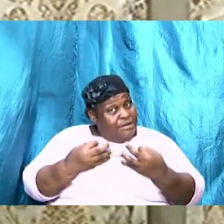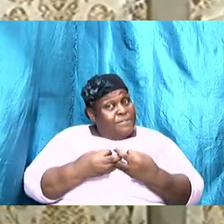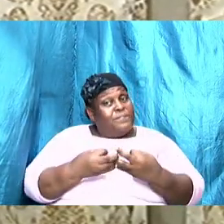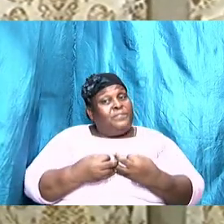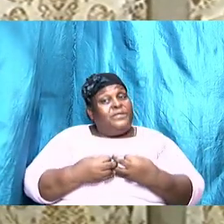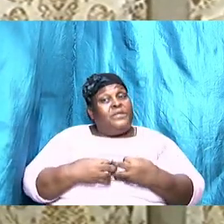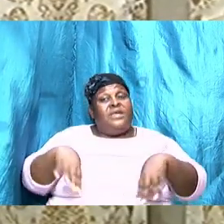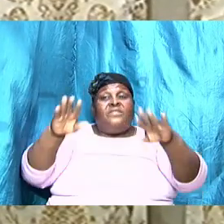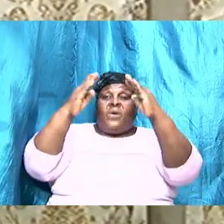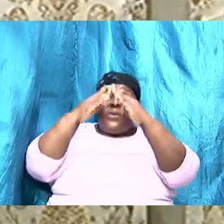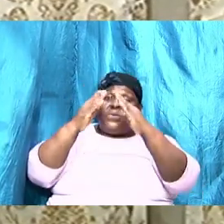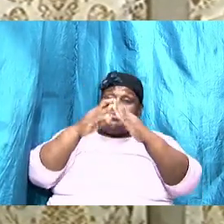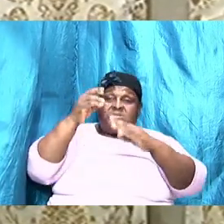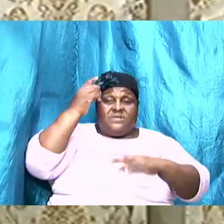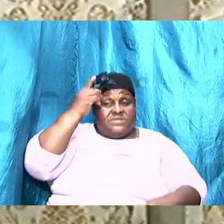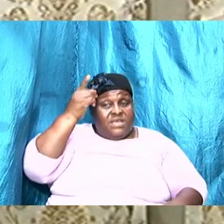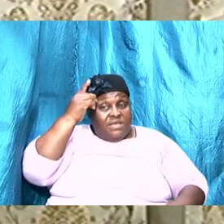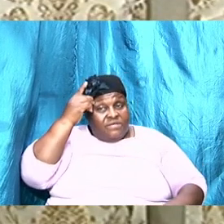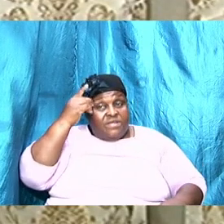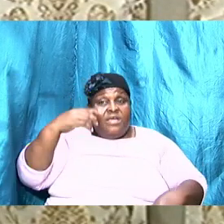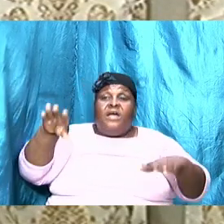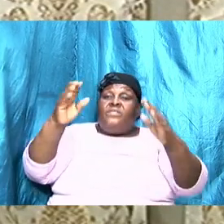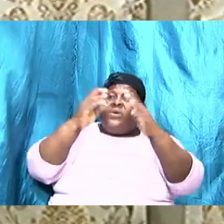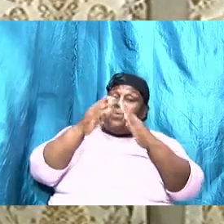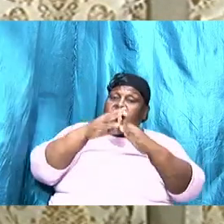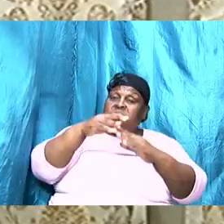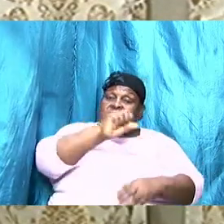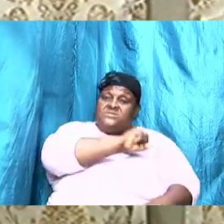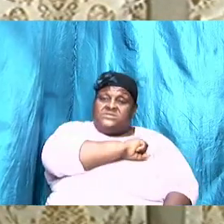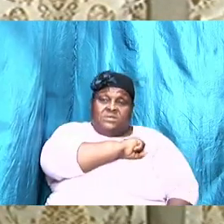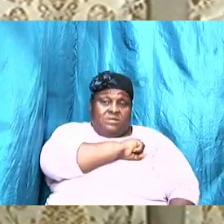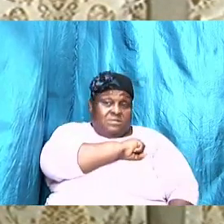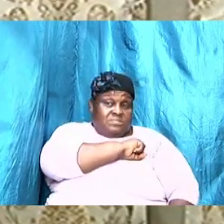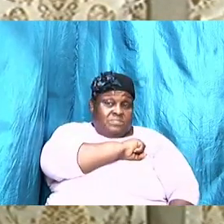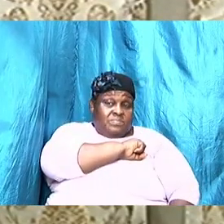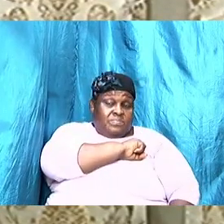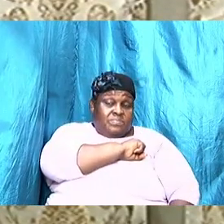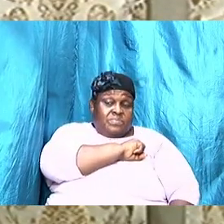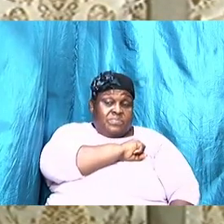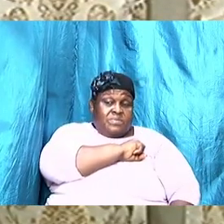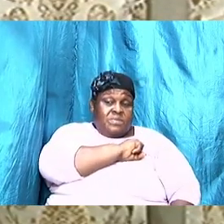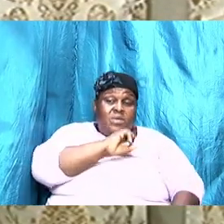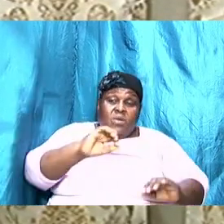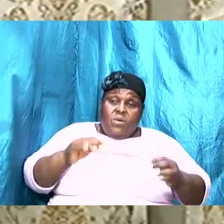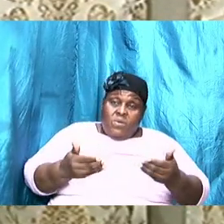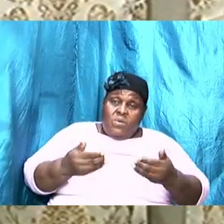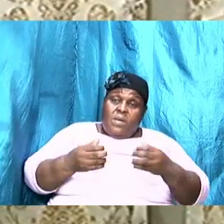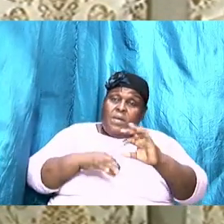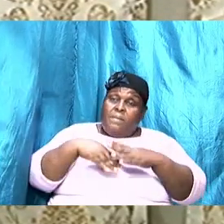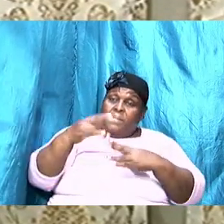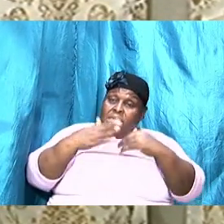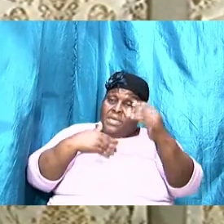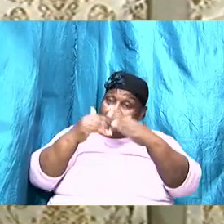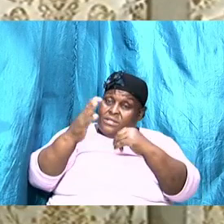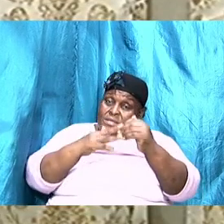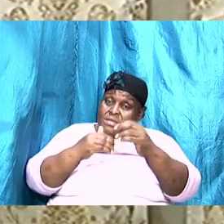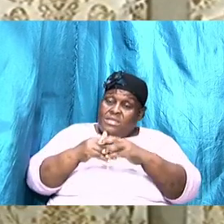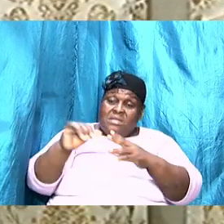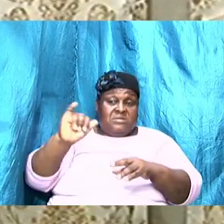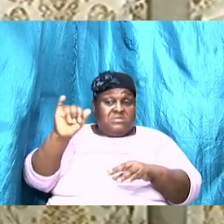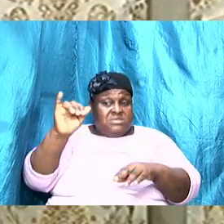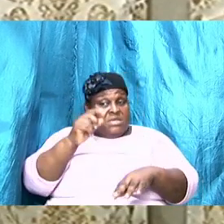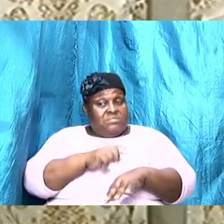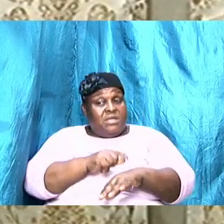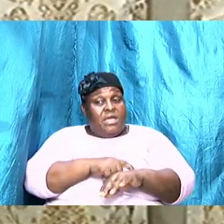about the house of David and the house of Saul what all you get a house you build the house but at the same time